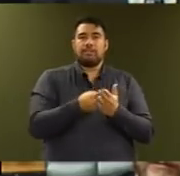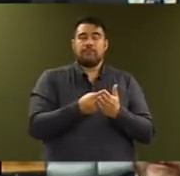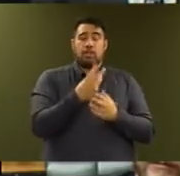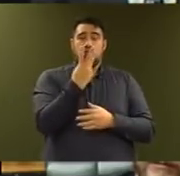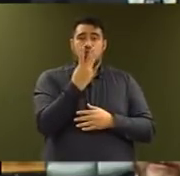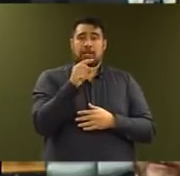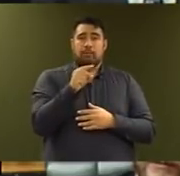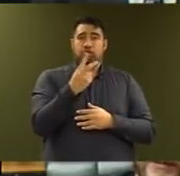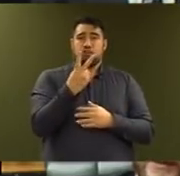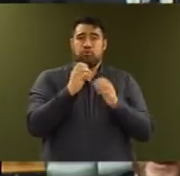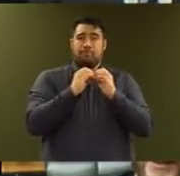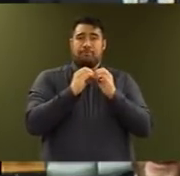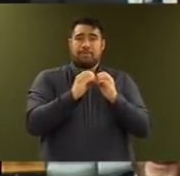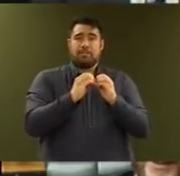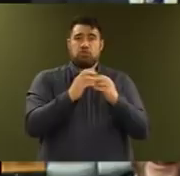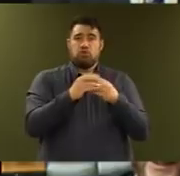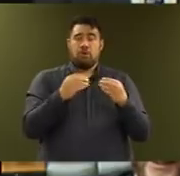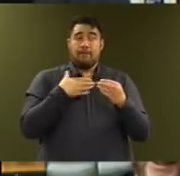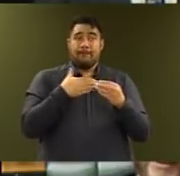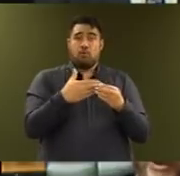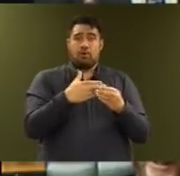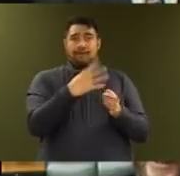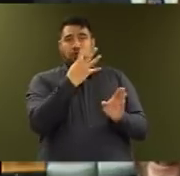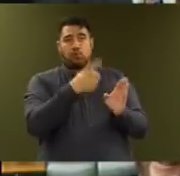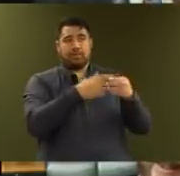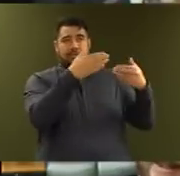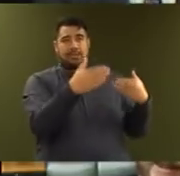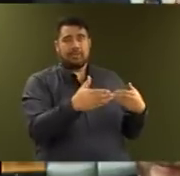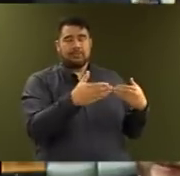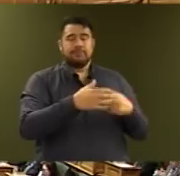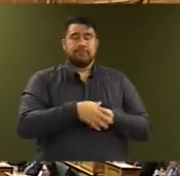.2 billion more over the next four years.